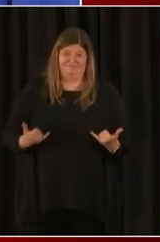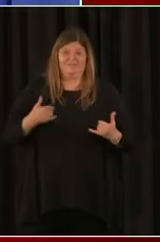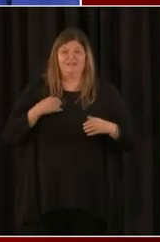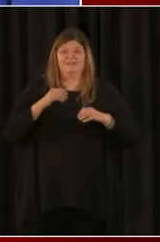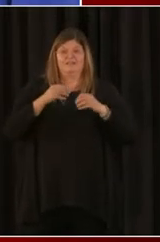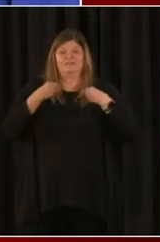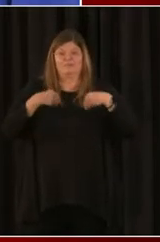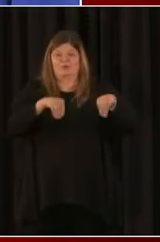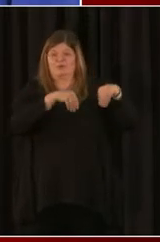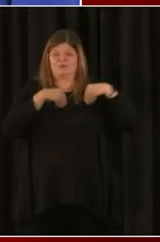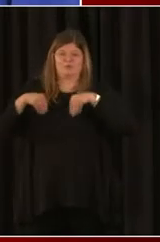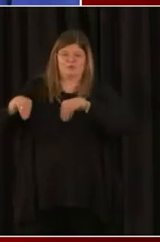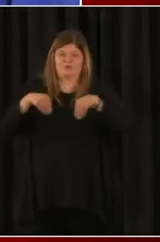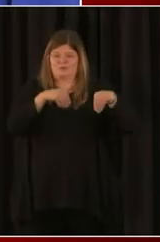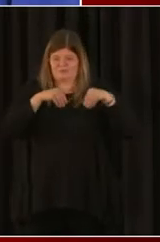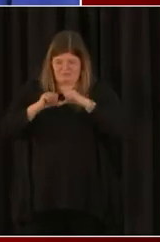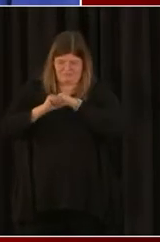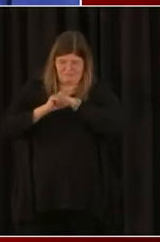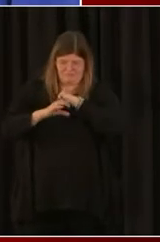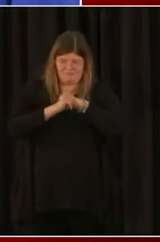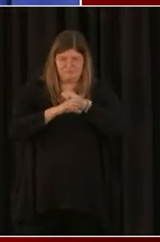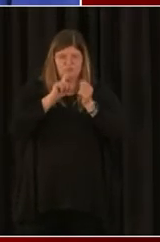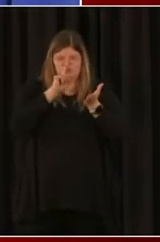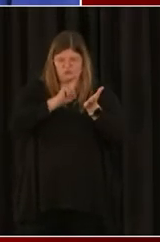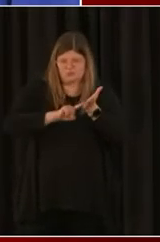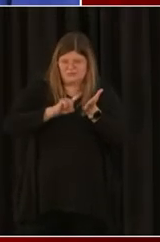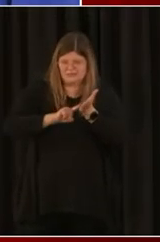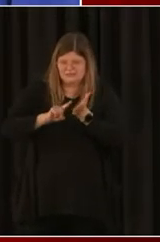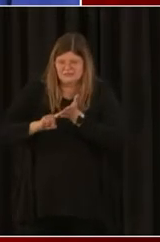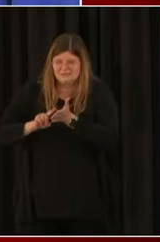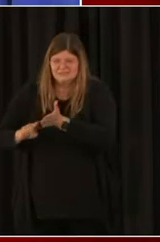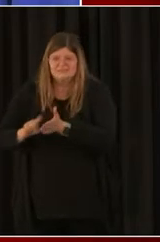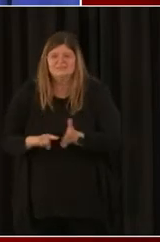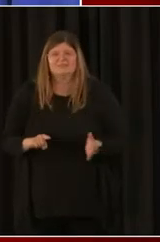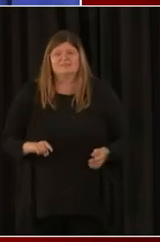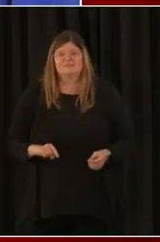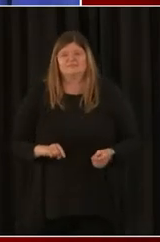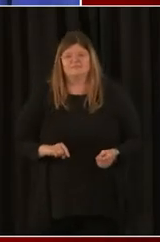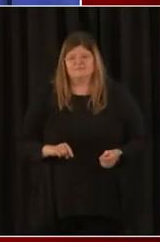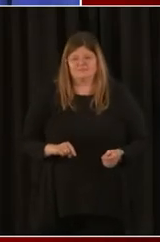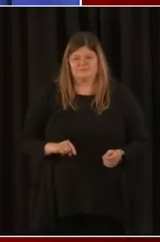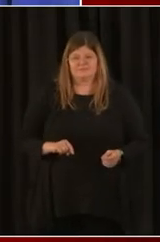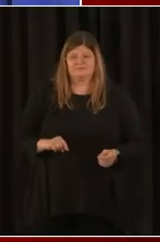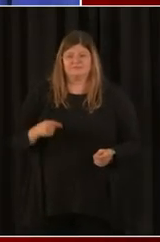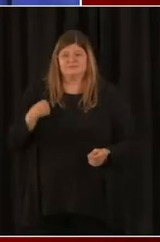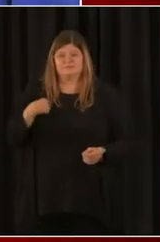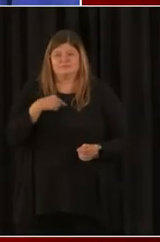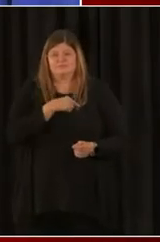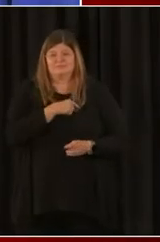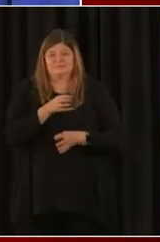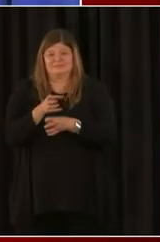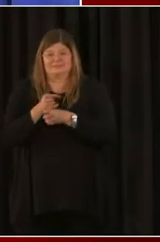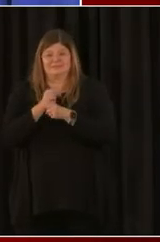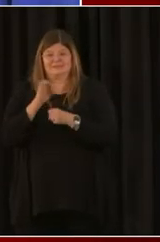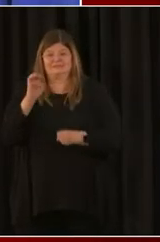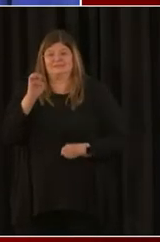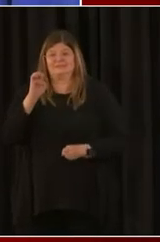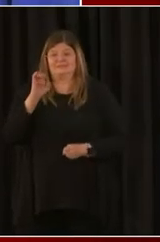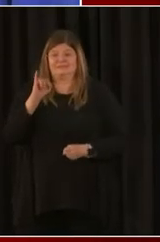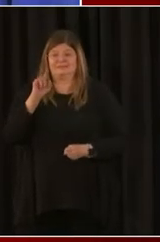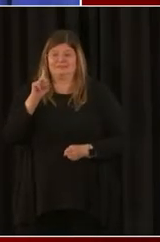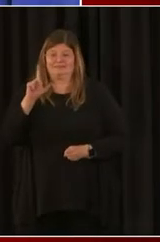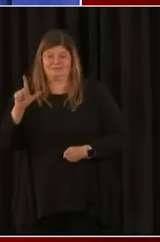offering here in the city. With the PPP, yes, we did EIDL and PPP in the 2020